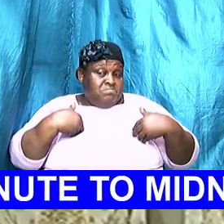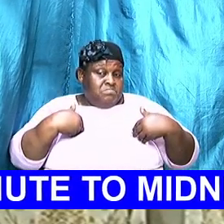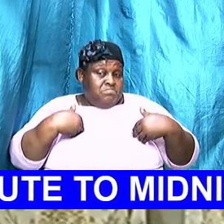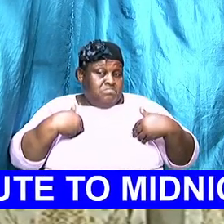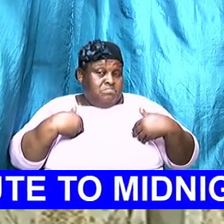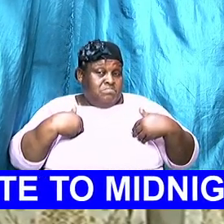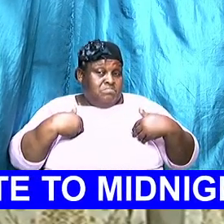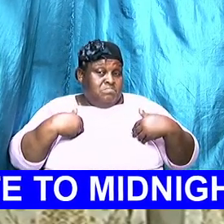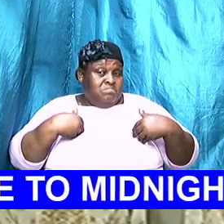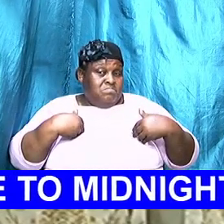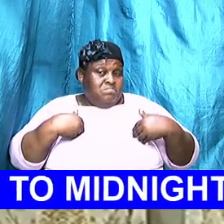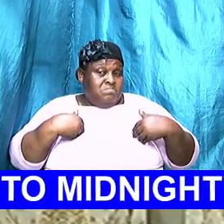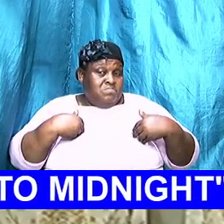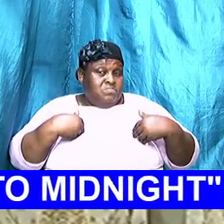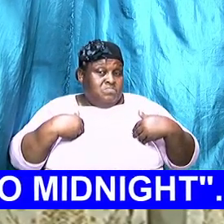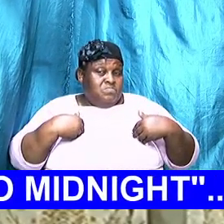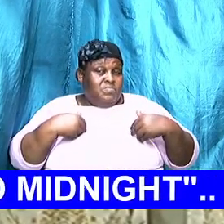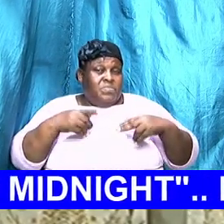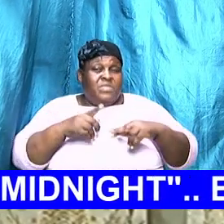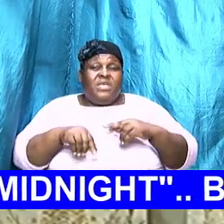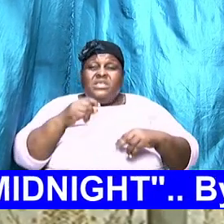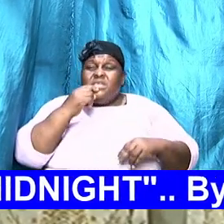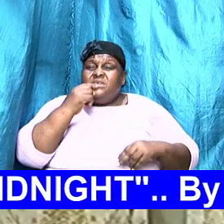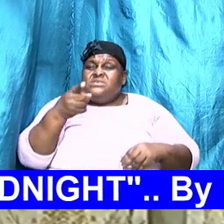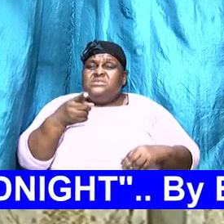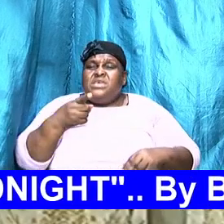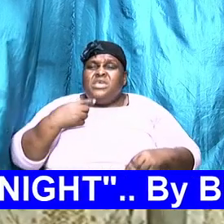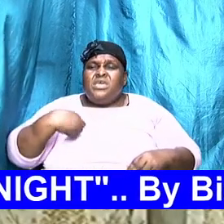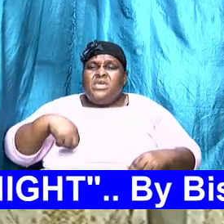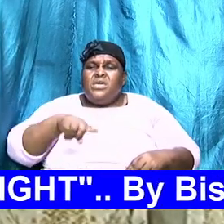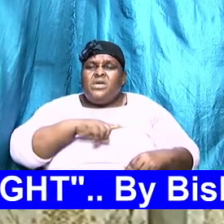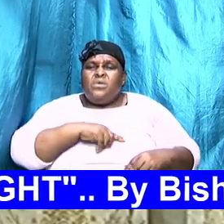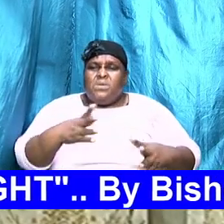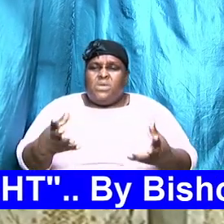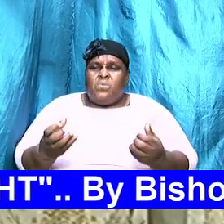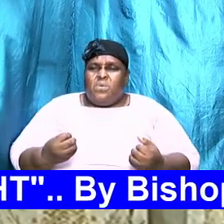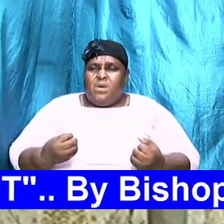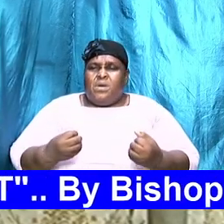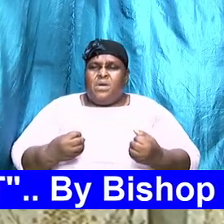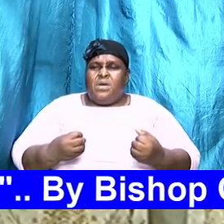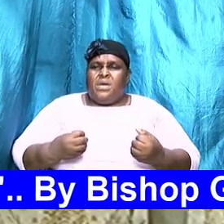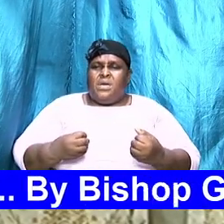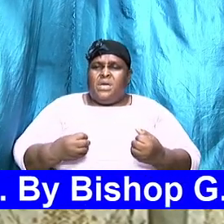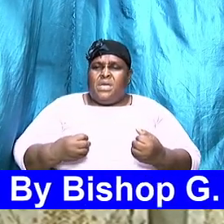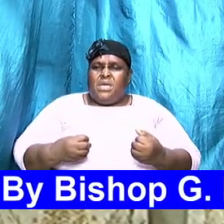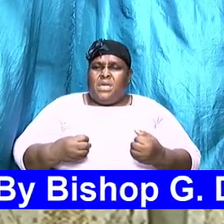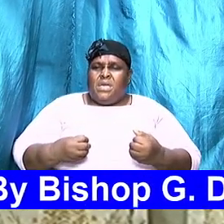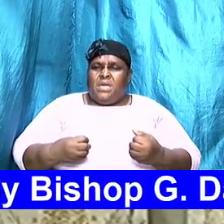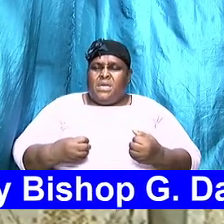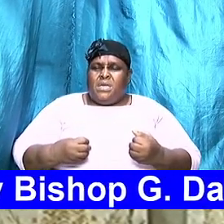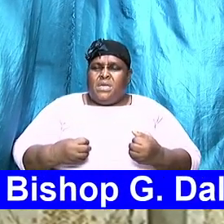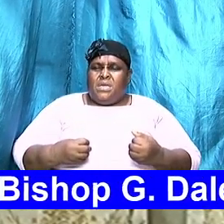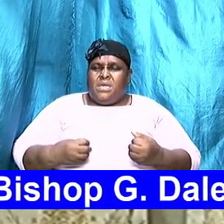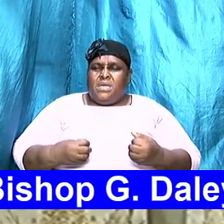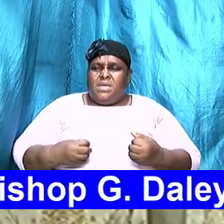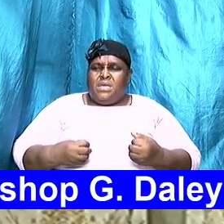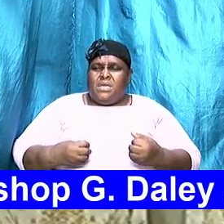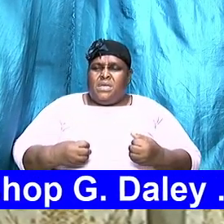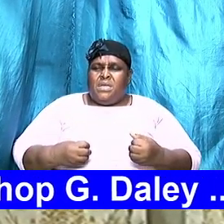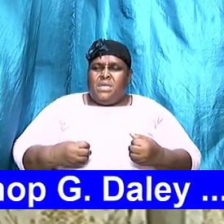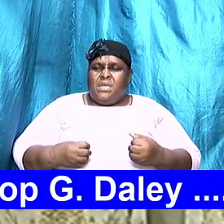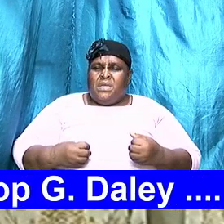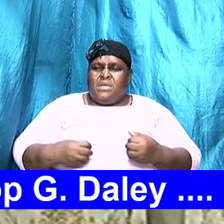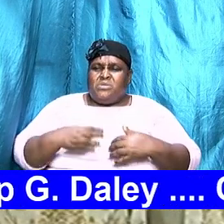and then we say we want to build it will not be completed